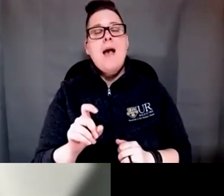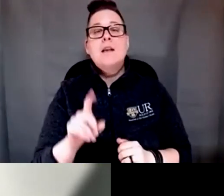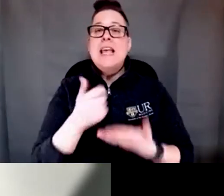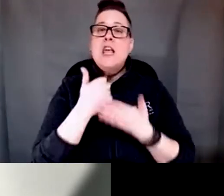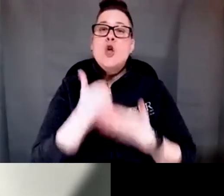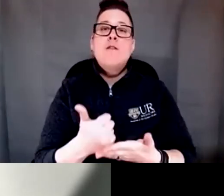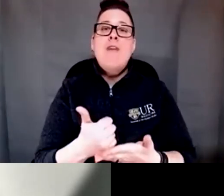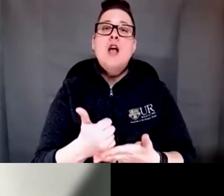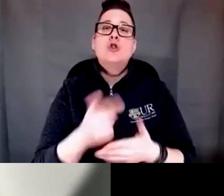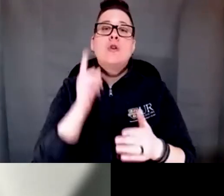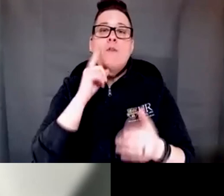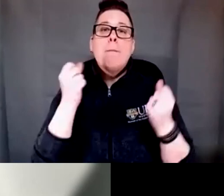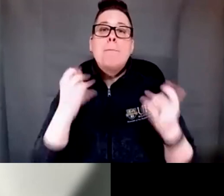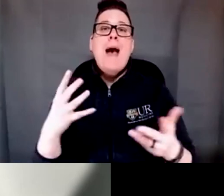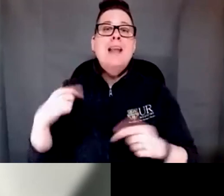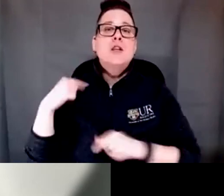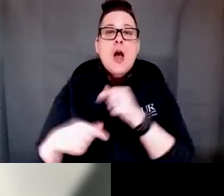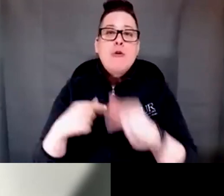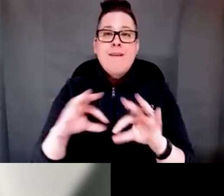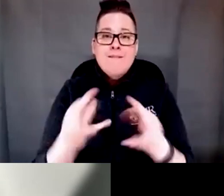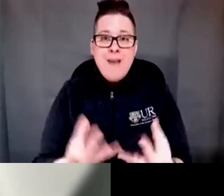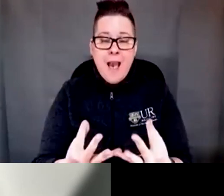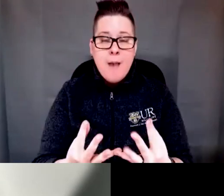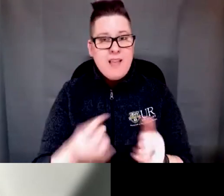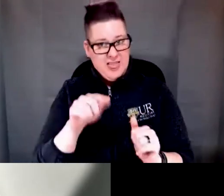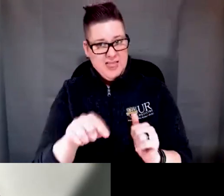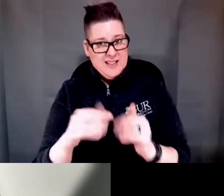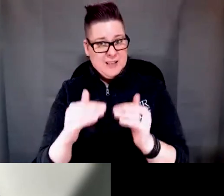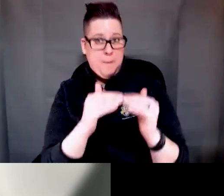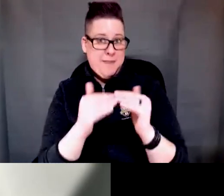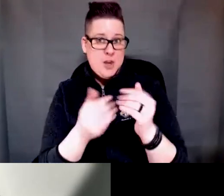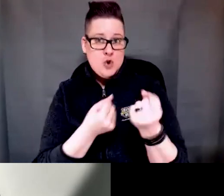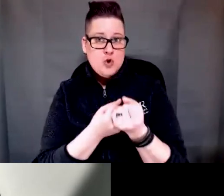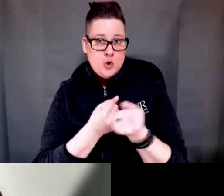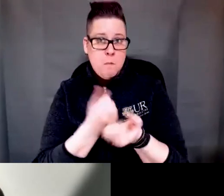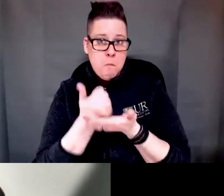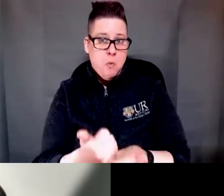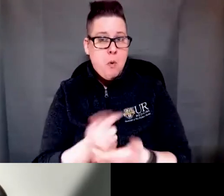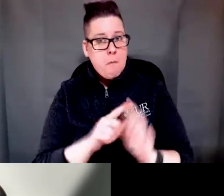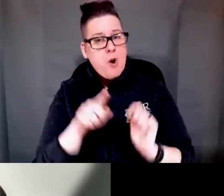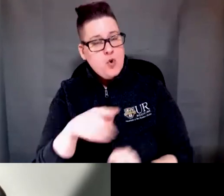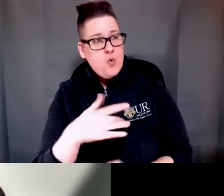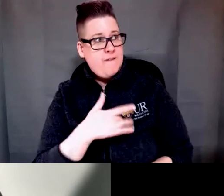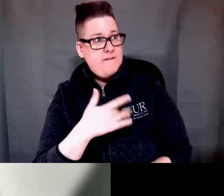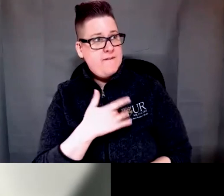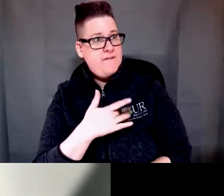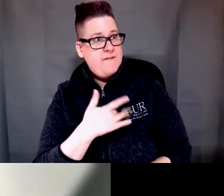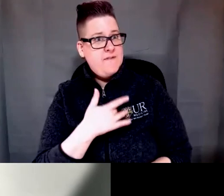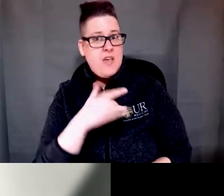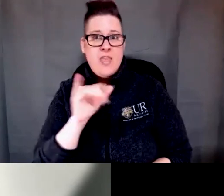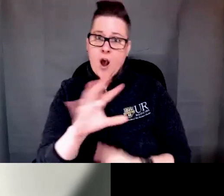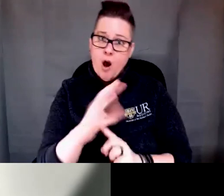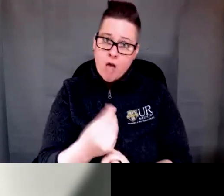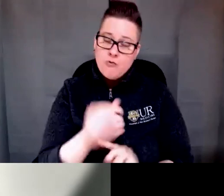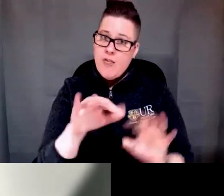and connections this is a peer support intervention ultimately but do you see a role in this culture and in